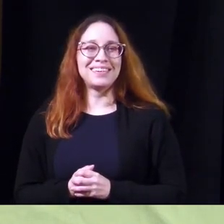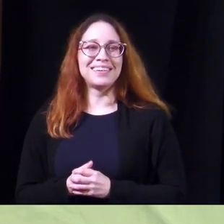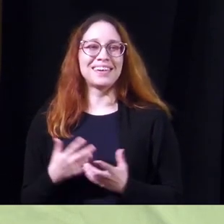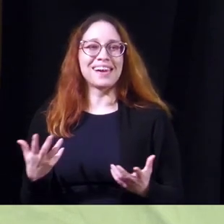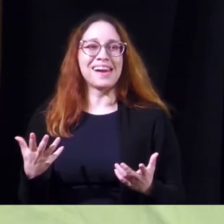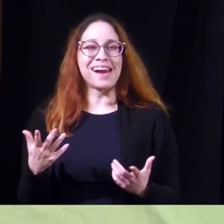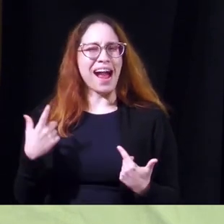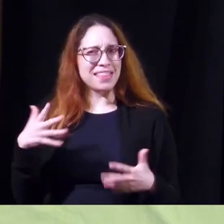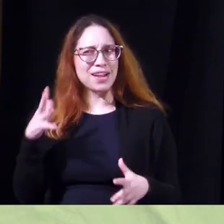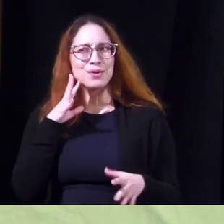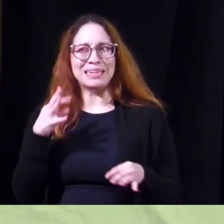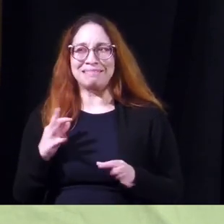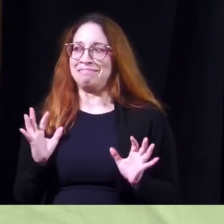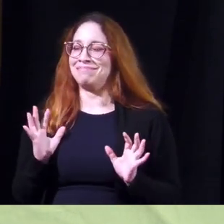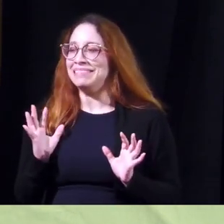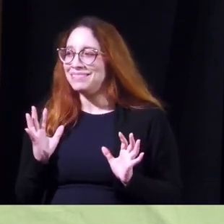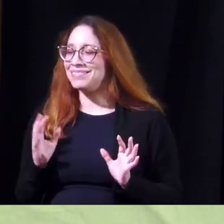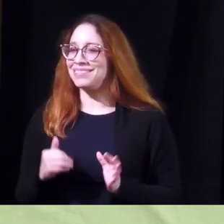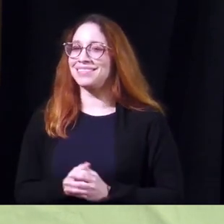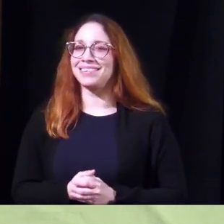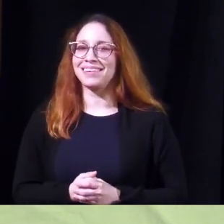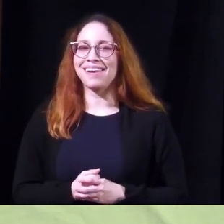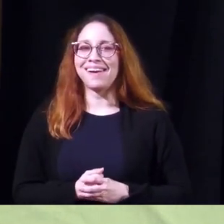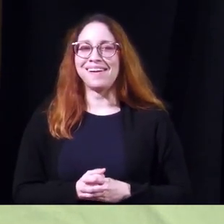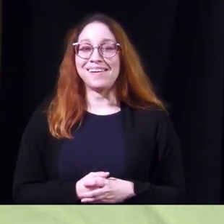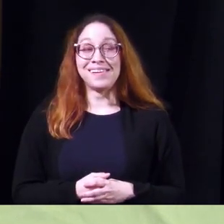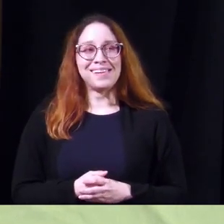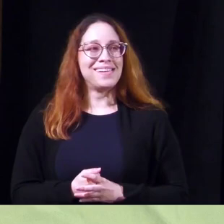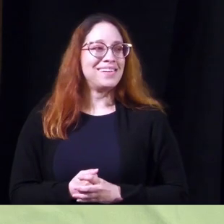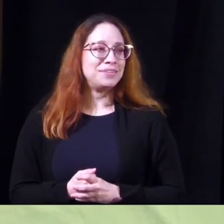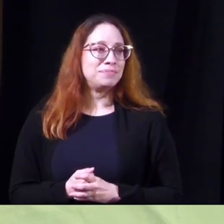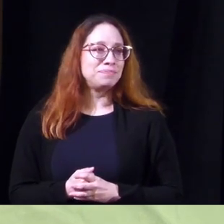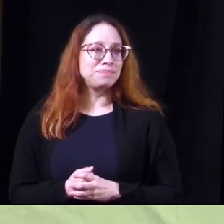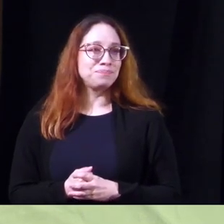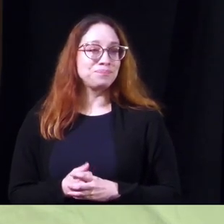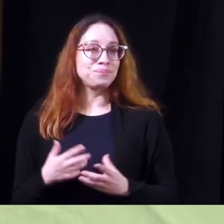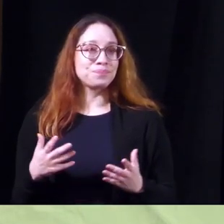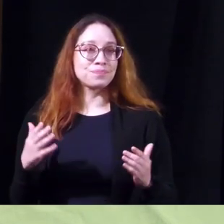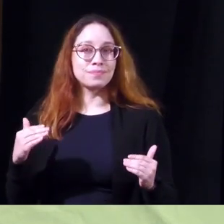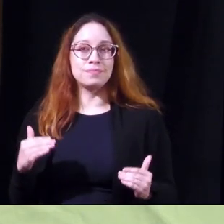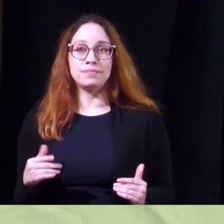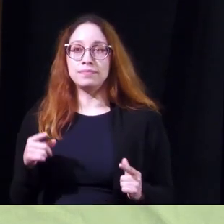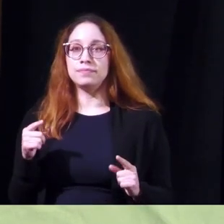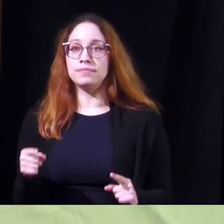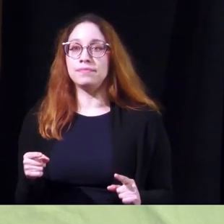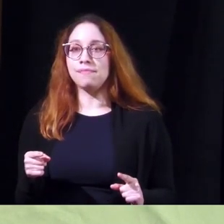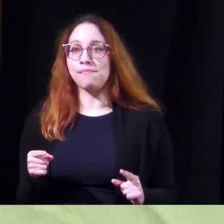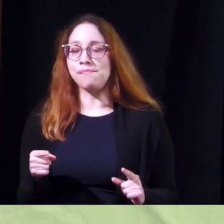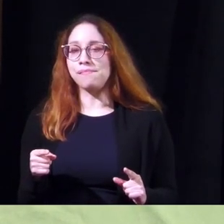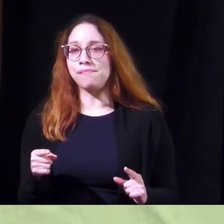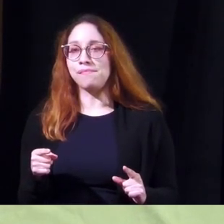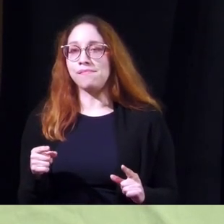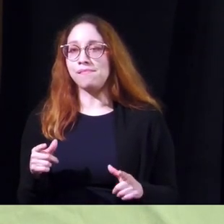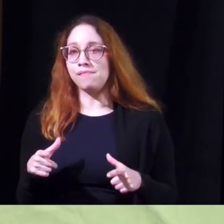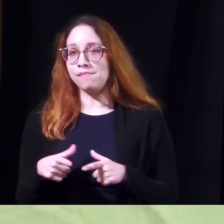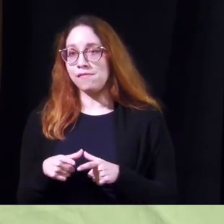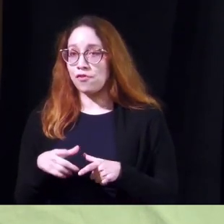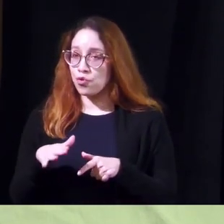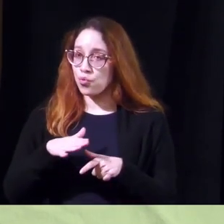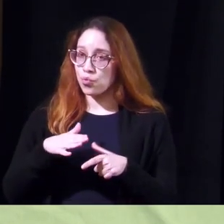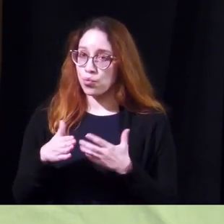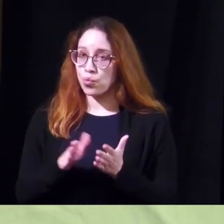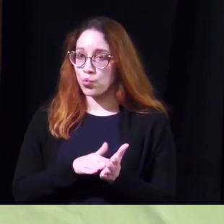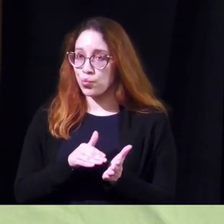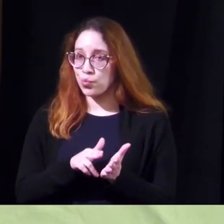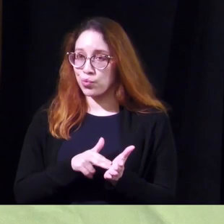think you already did doctor i yeah yeah there you go all right next is a vaginal cream over